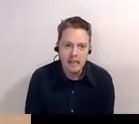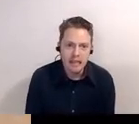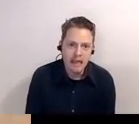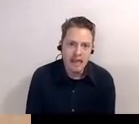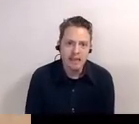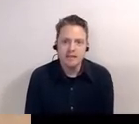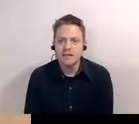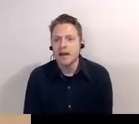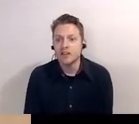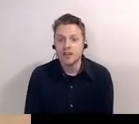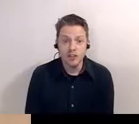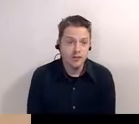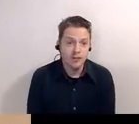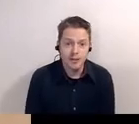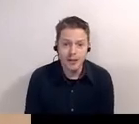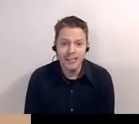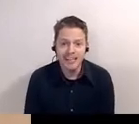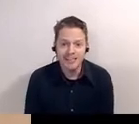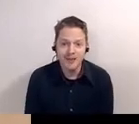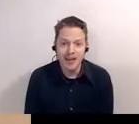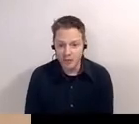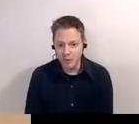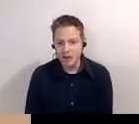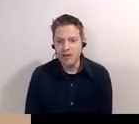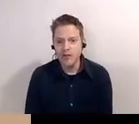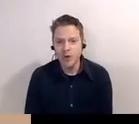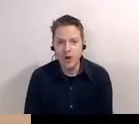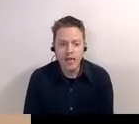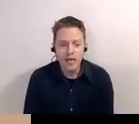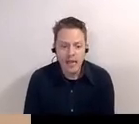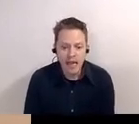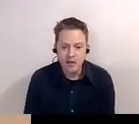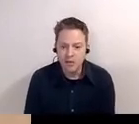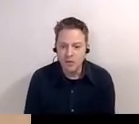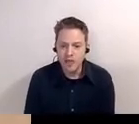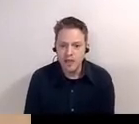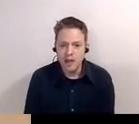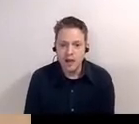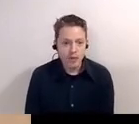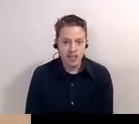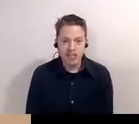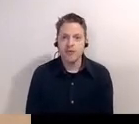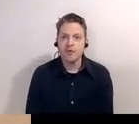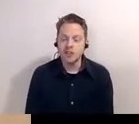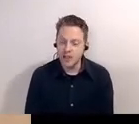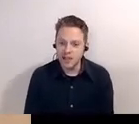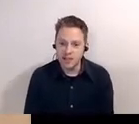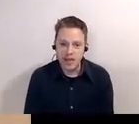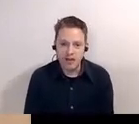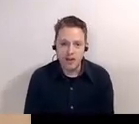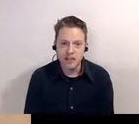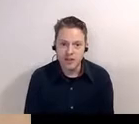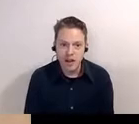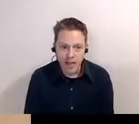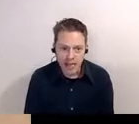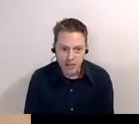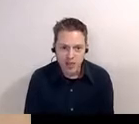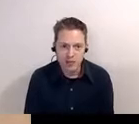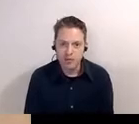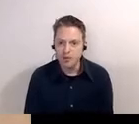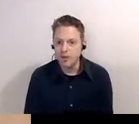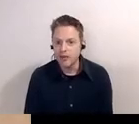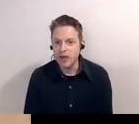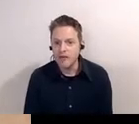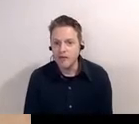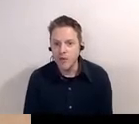and uh still learning and so that's what we're here for and we uh appreciate everyone joining us we had a great turnout last